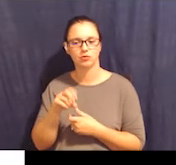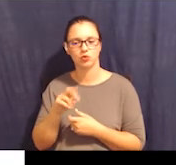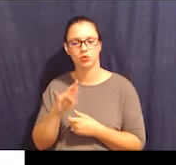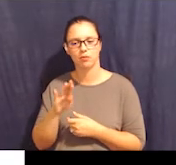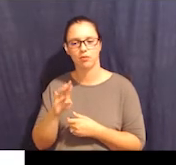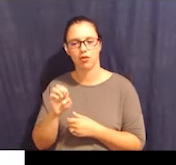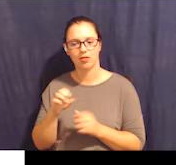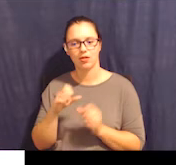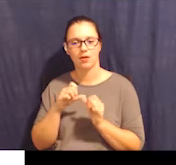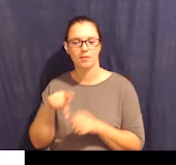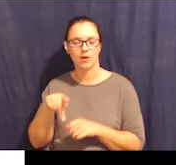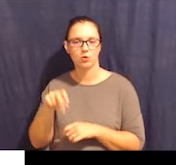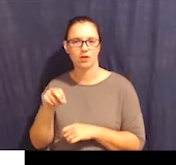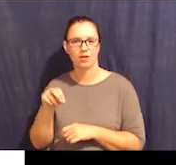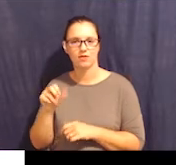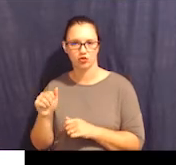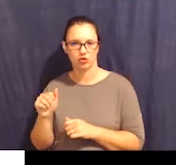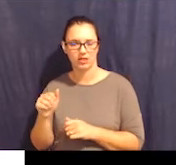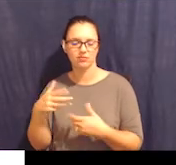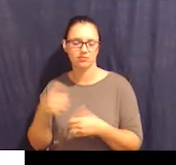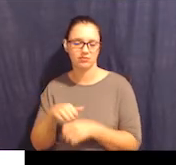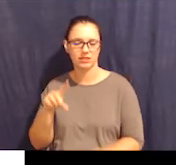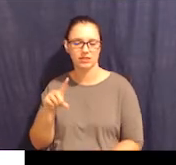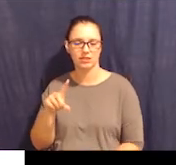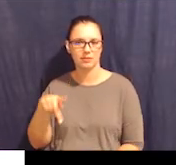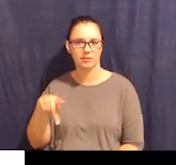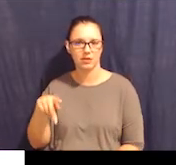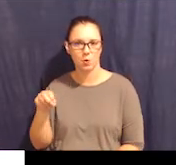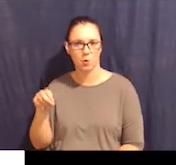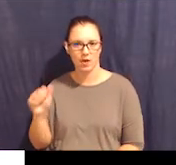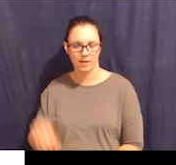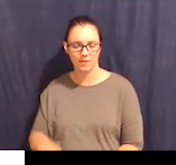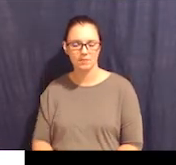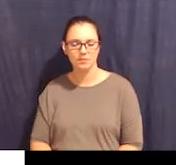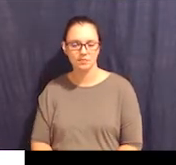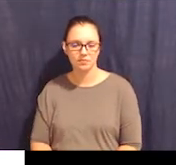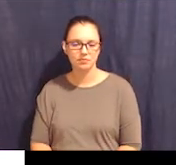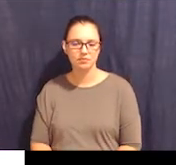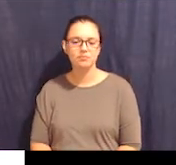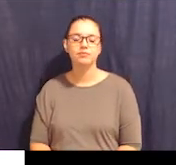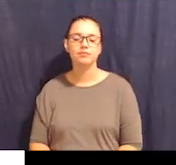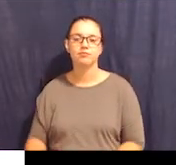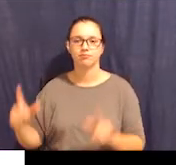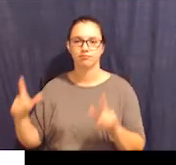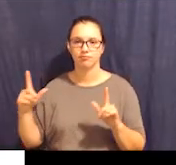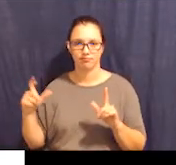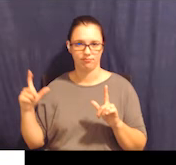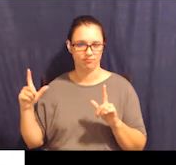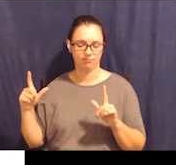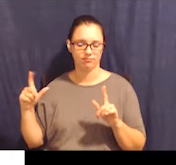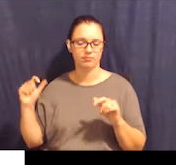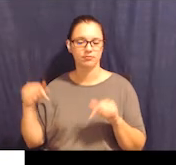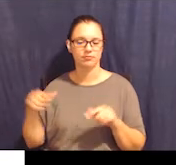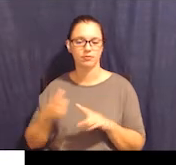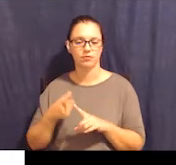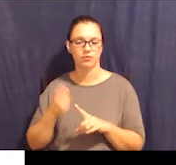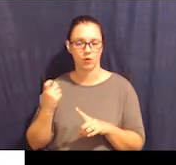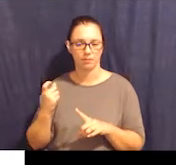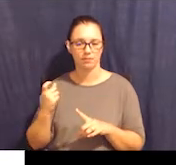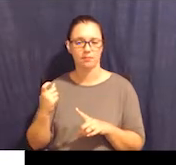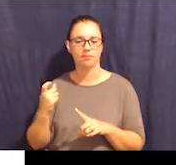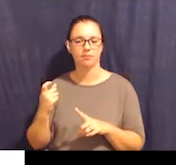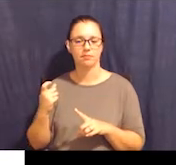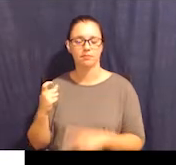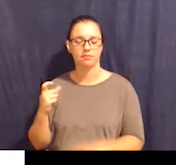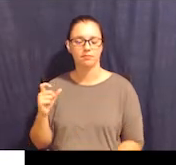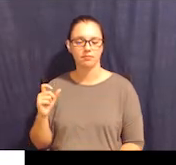So here's a picture. And this is taken from the sample supported decision-making agreement that's going to